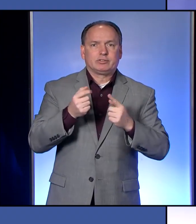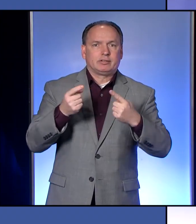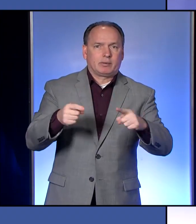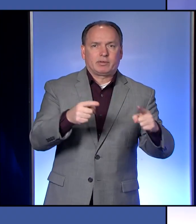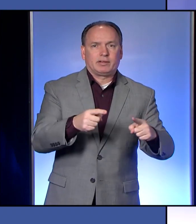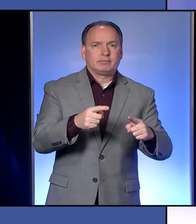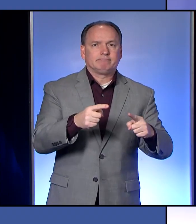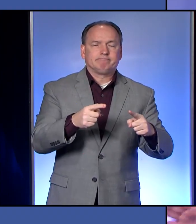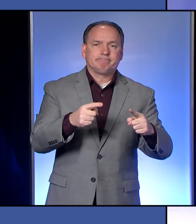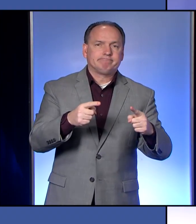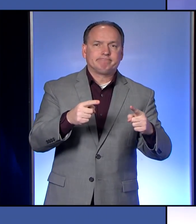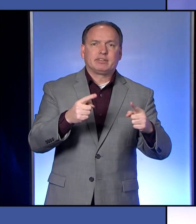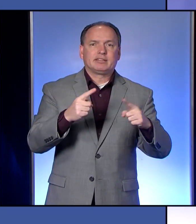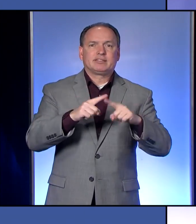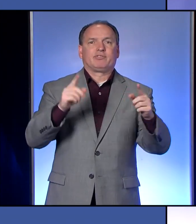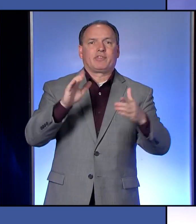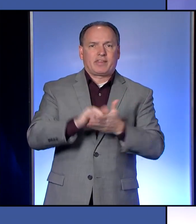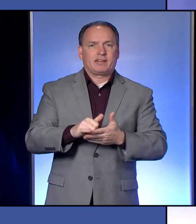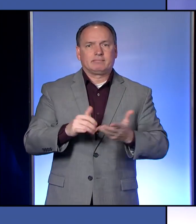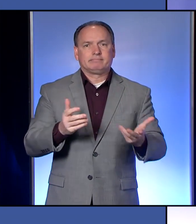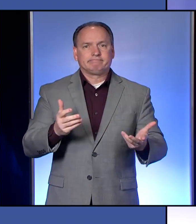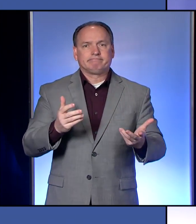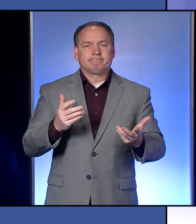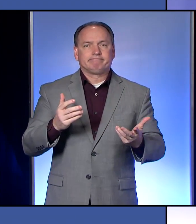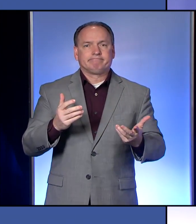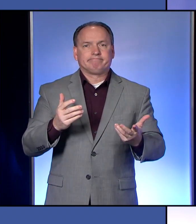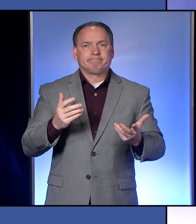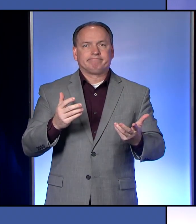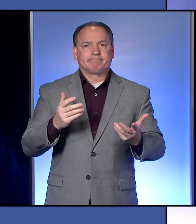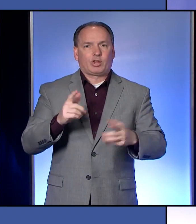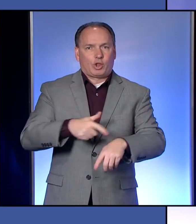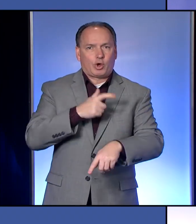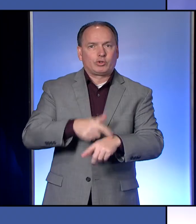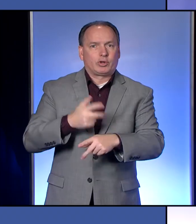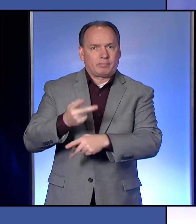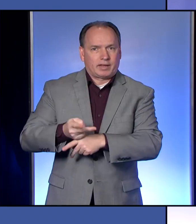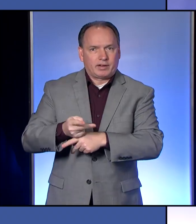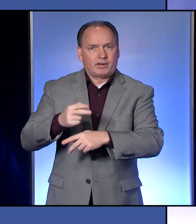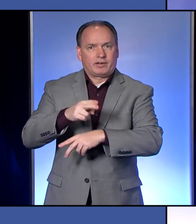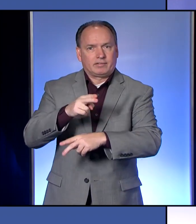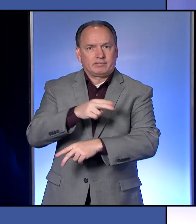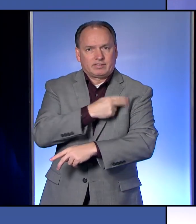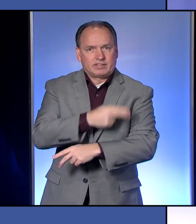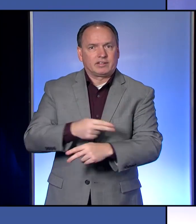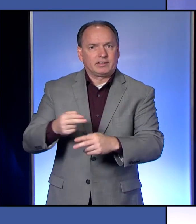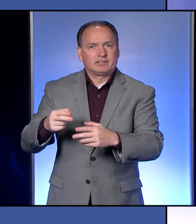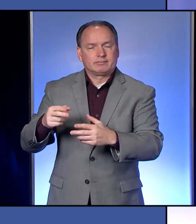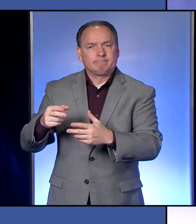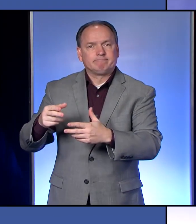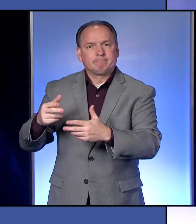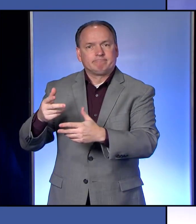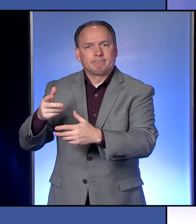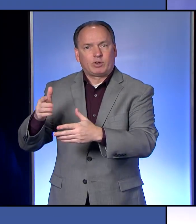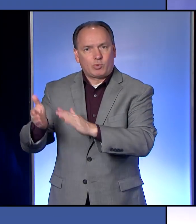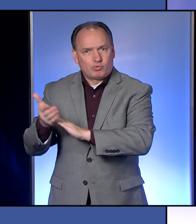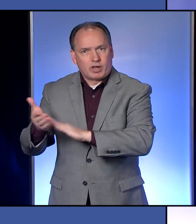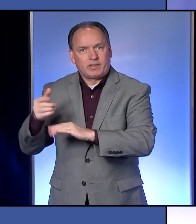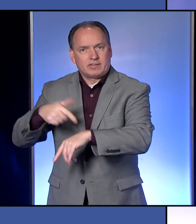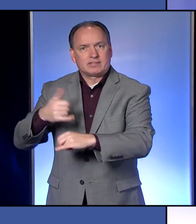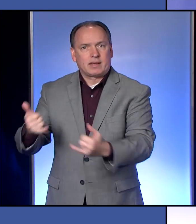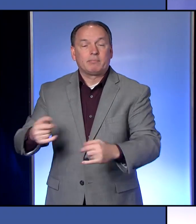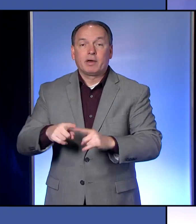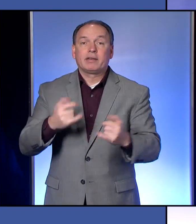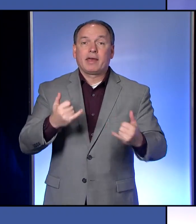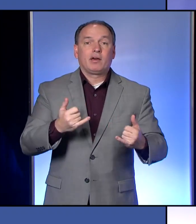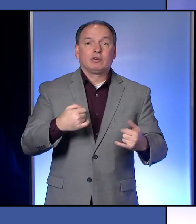occurring that's different than the way that long-term care facility is run at this time. But I do not have, we have not been